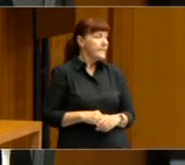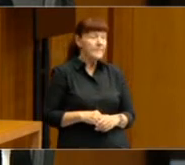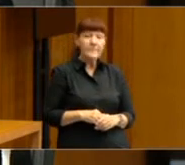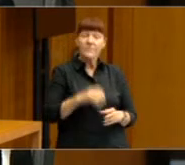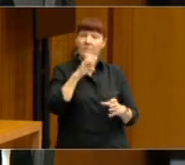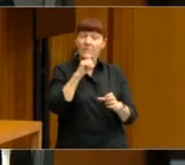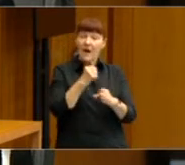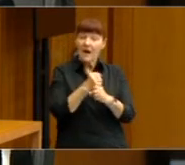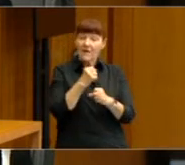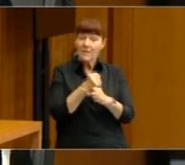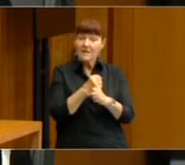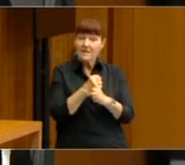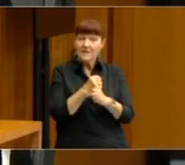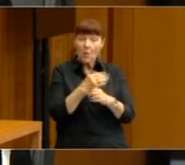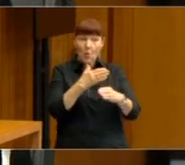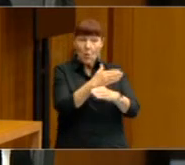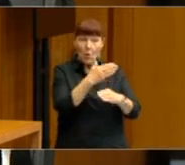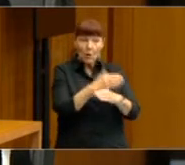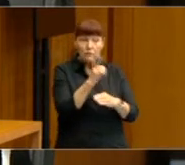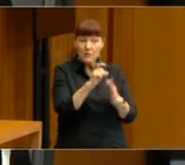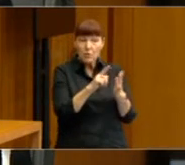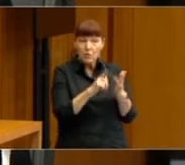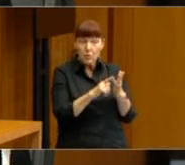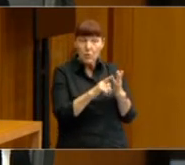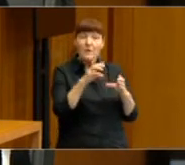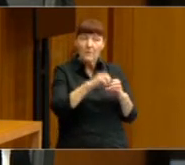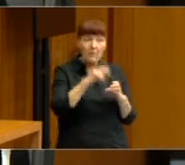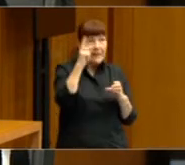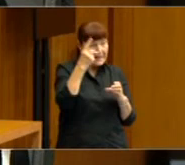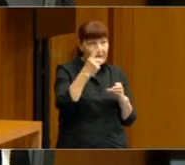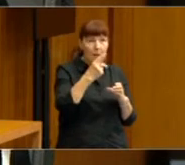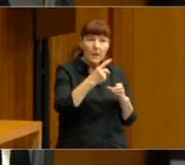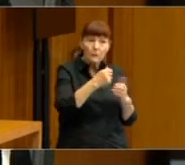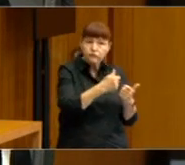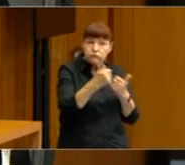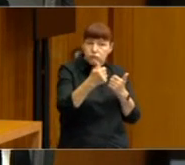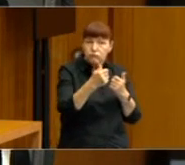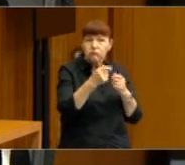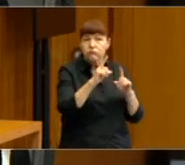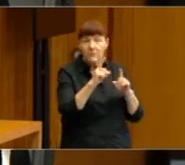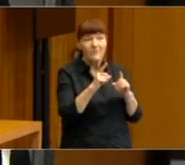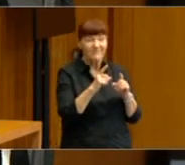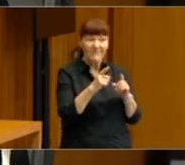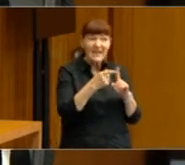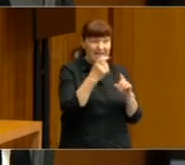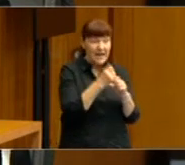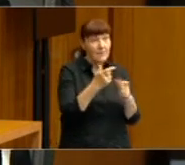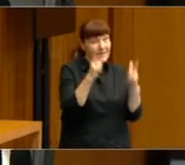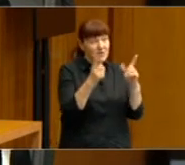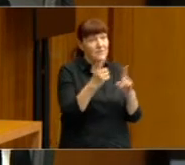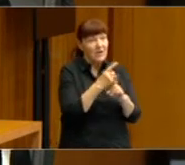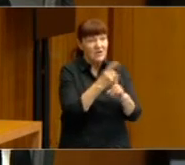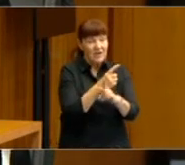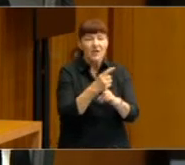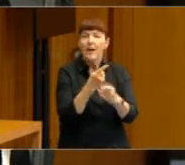performance can incorporate both political performance, an example of which is the leadership changes. And we see plenty